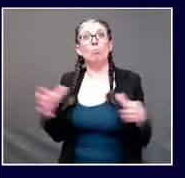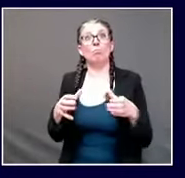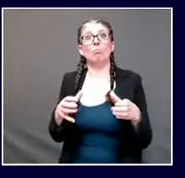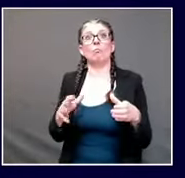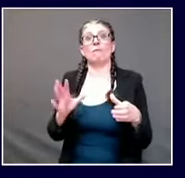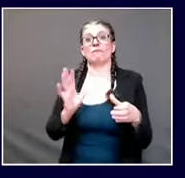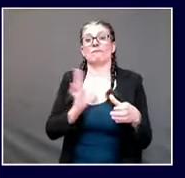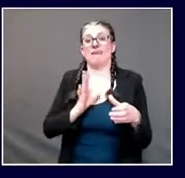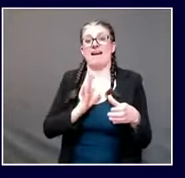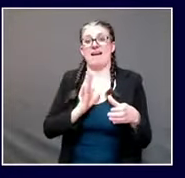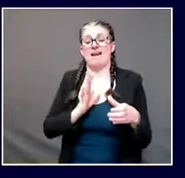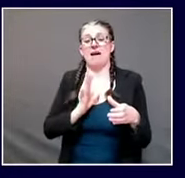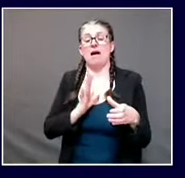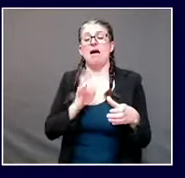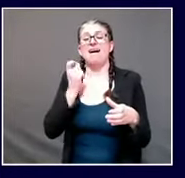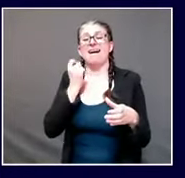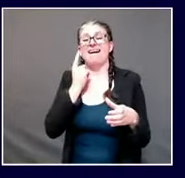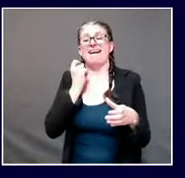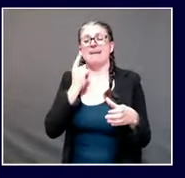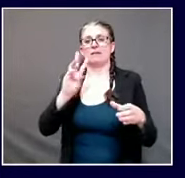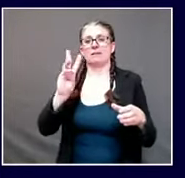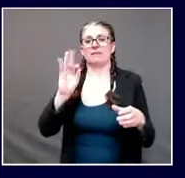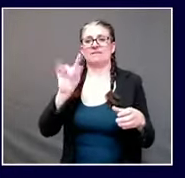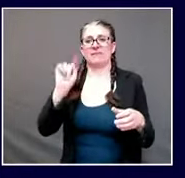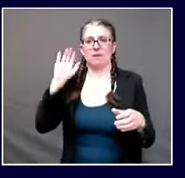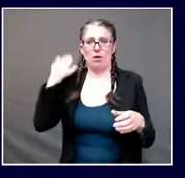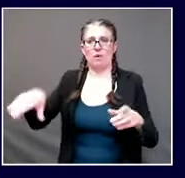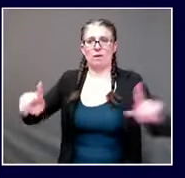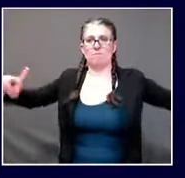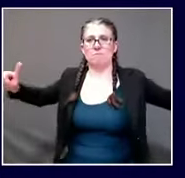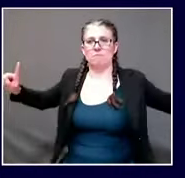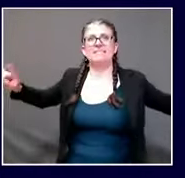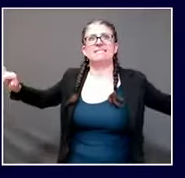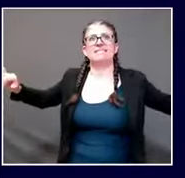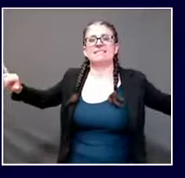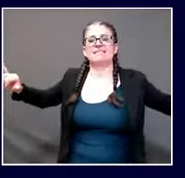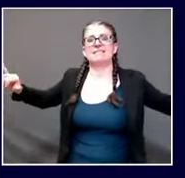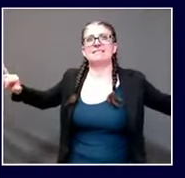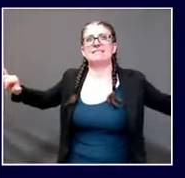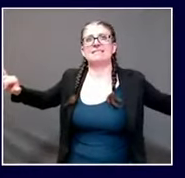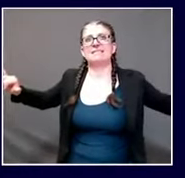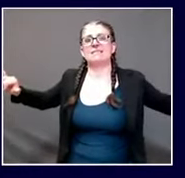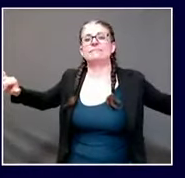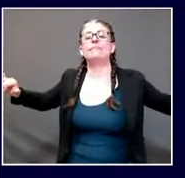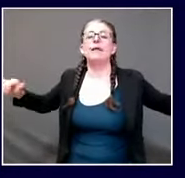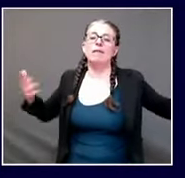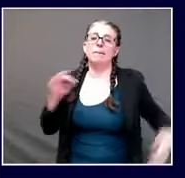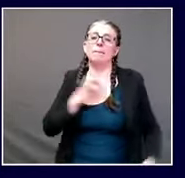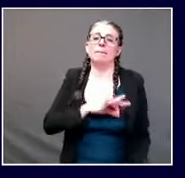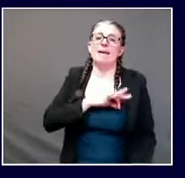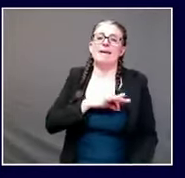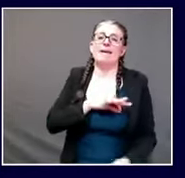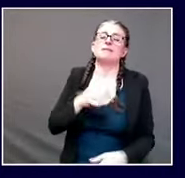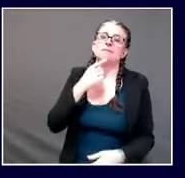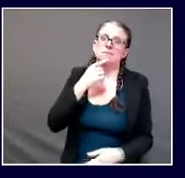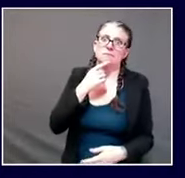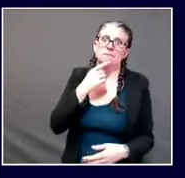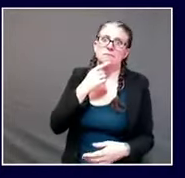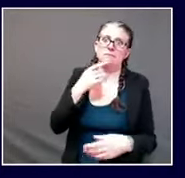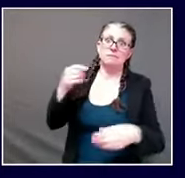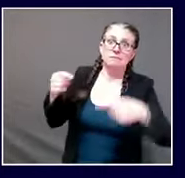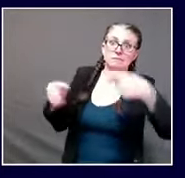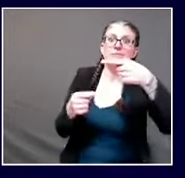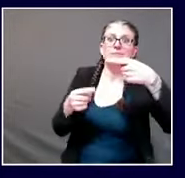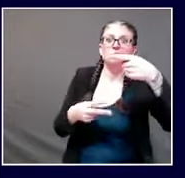even on a great day like thanksgiving day we're asking people not to have big meals not to invite friends and family extended family over